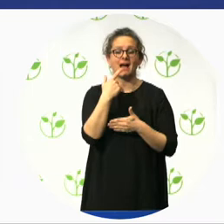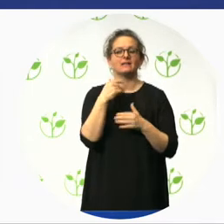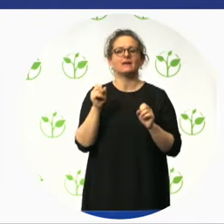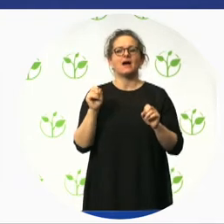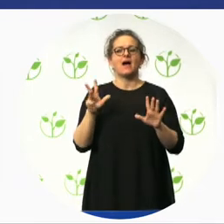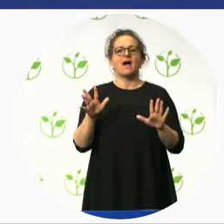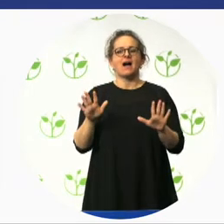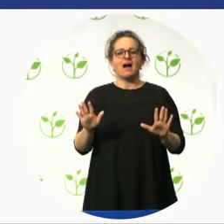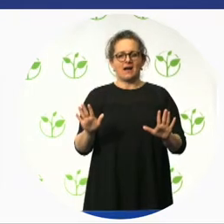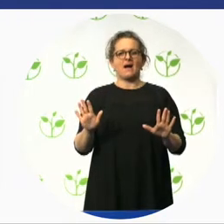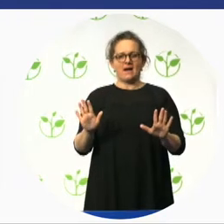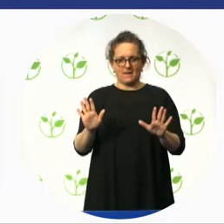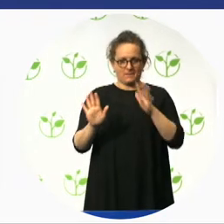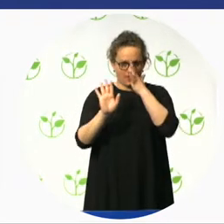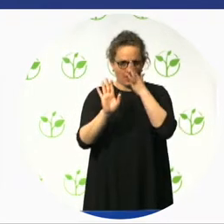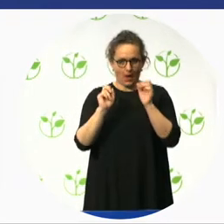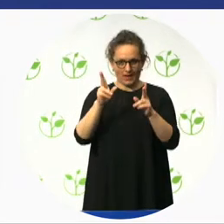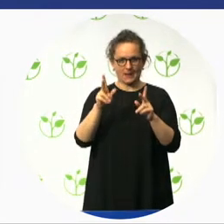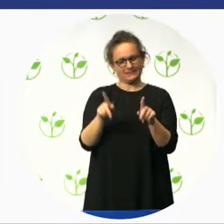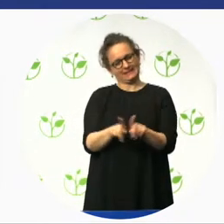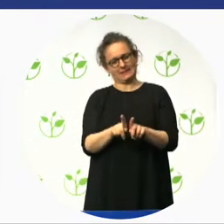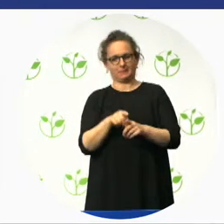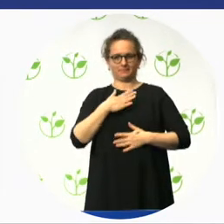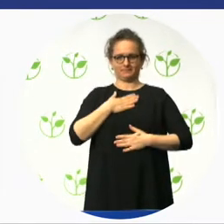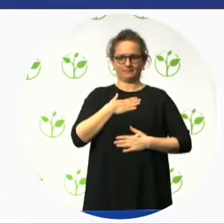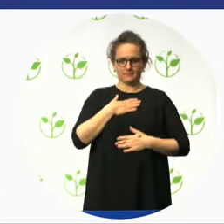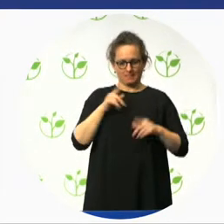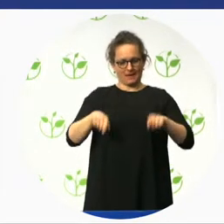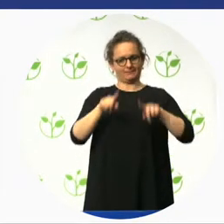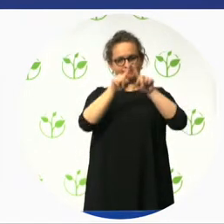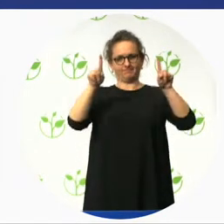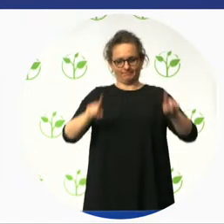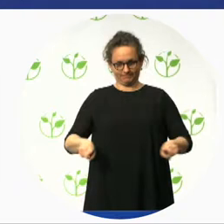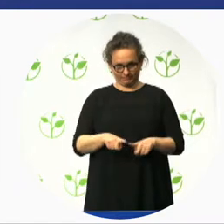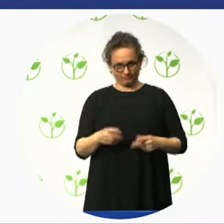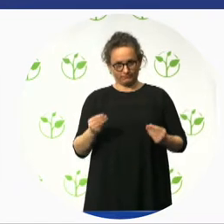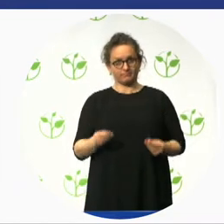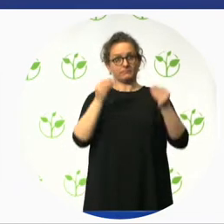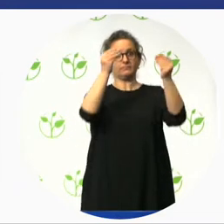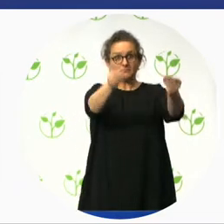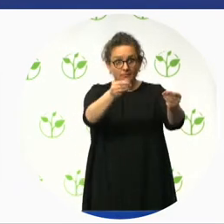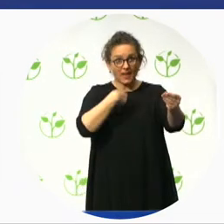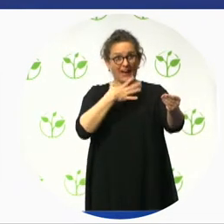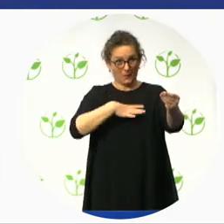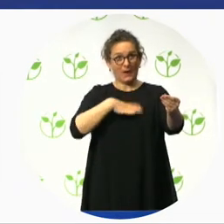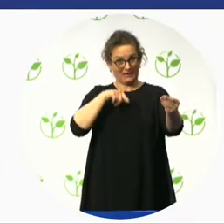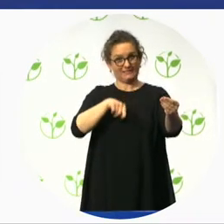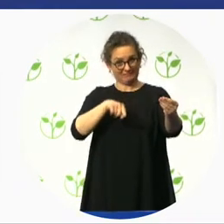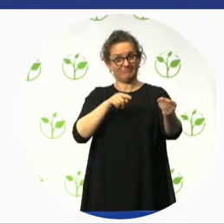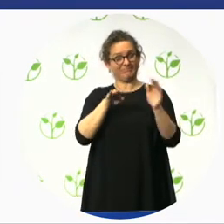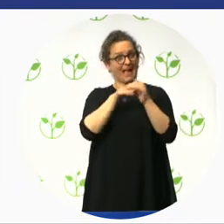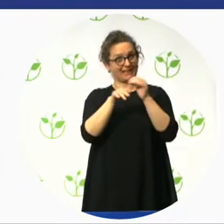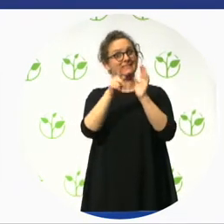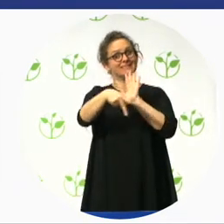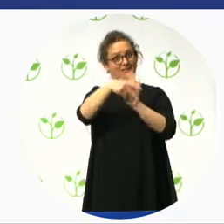That goes to the foundation and covers the cost of the registry and adjudication. Rating is something set by the assessors, and there's also public recognition